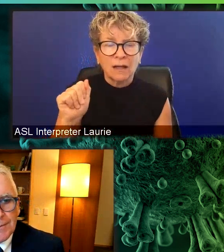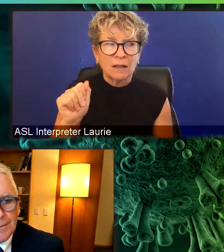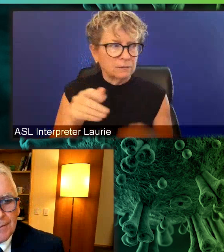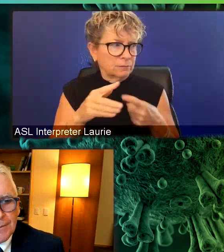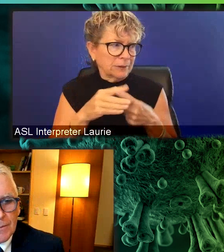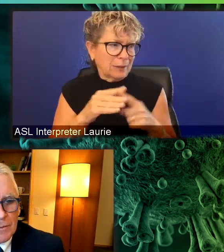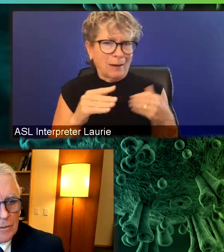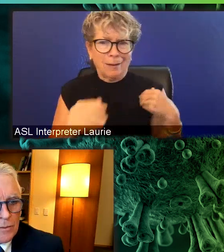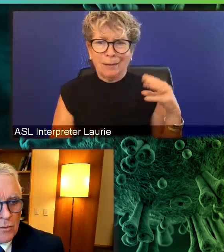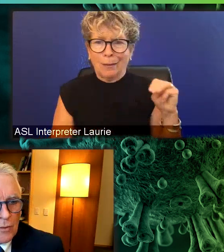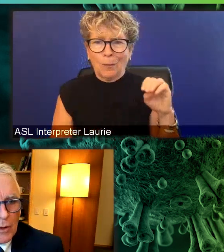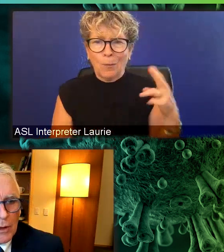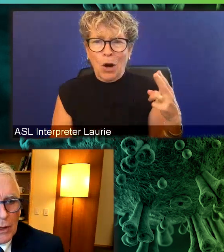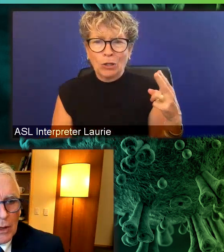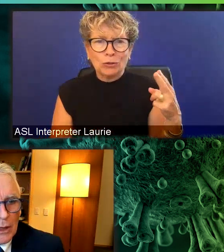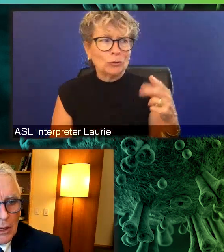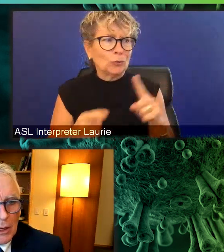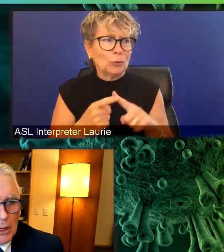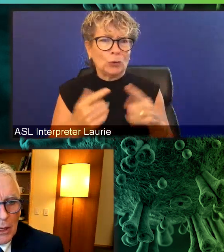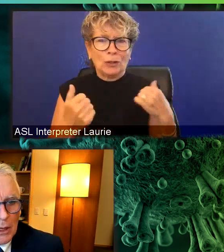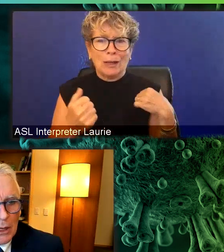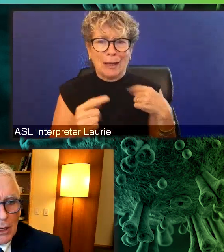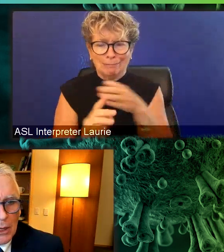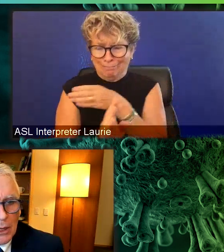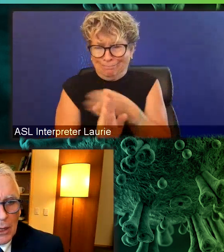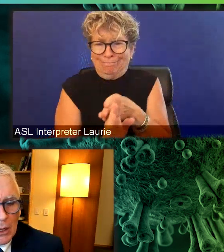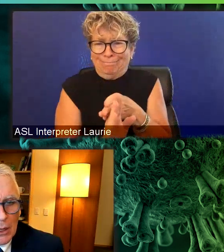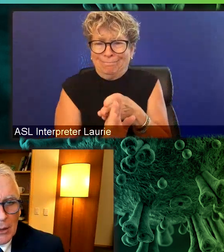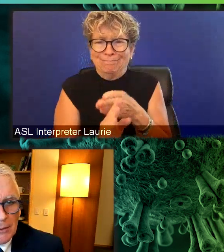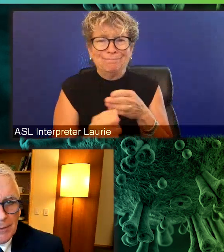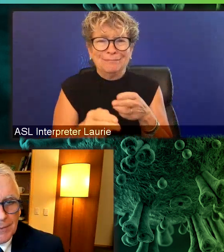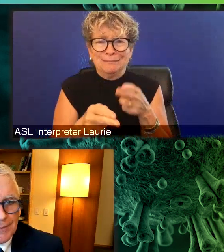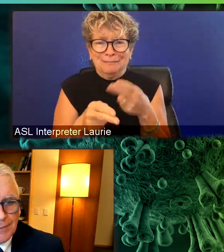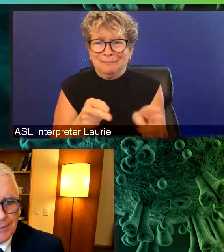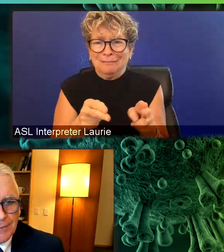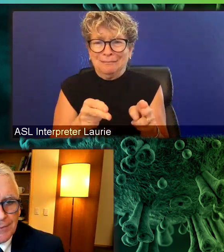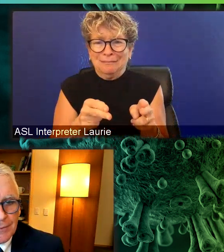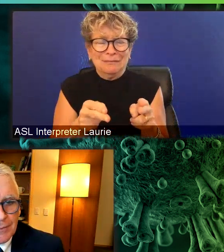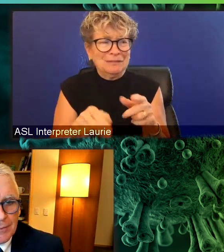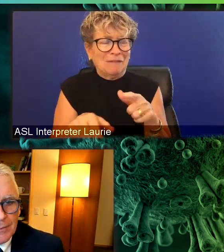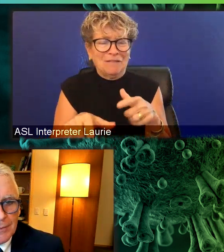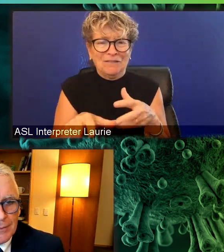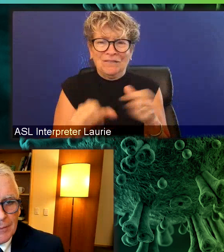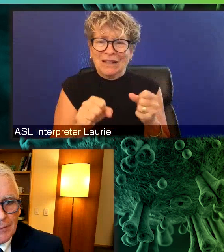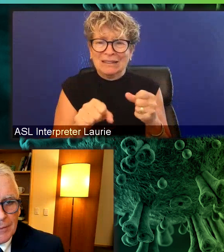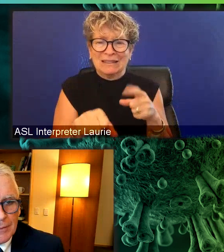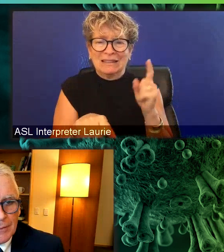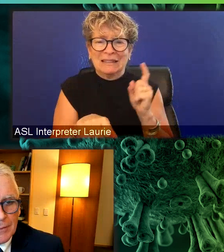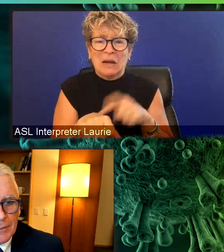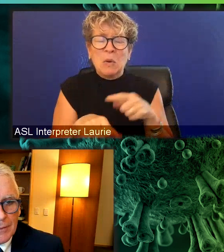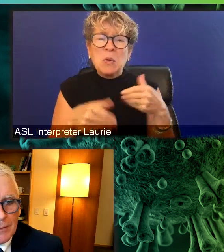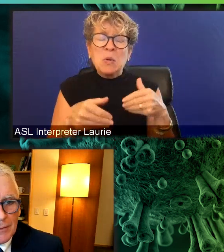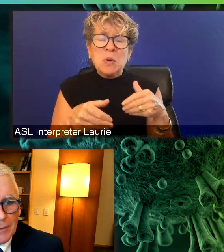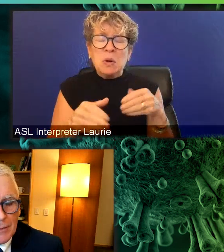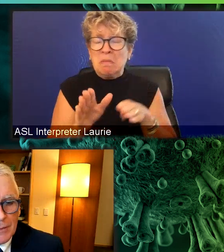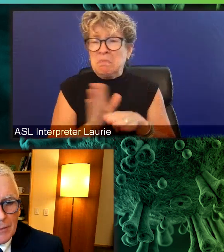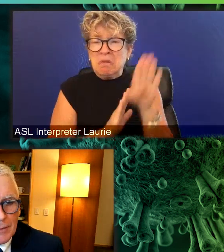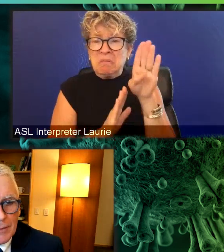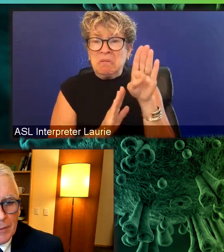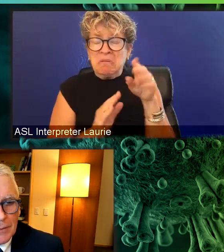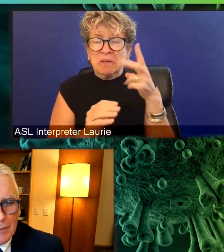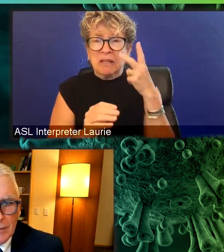which is way faster than we see kind of generally, um, variants emerge and other diseases and take off and spread. Like for instance, influenza,